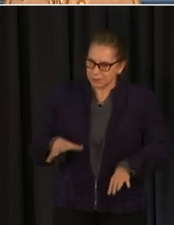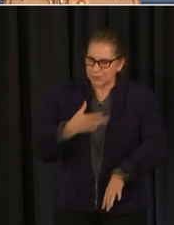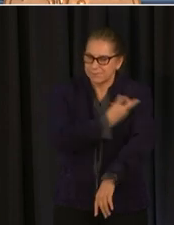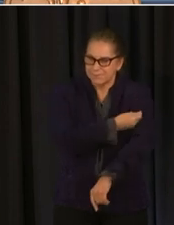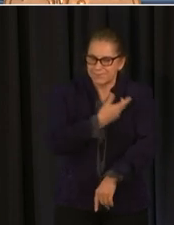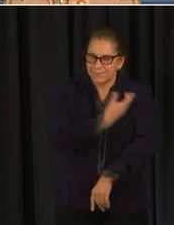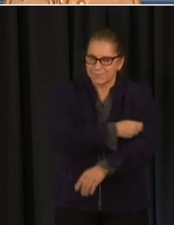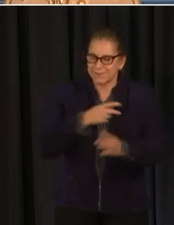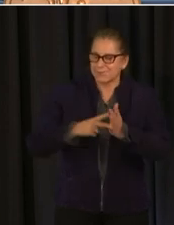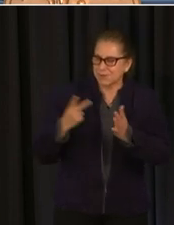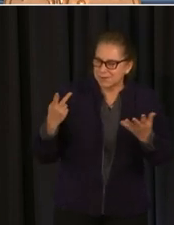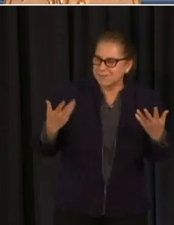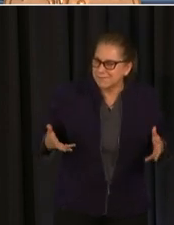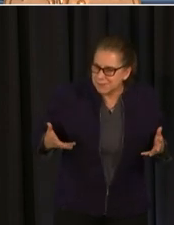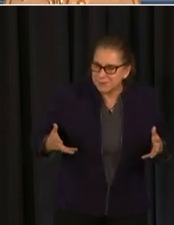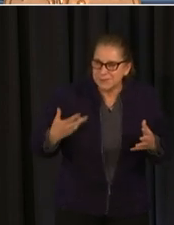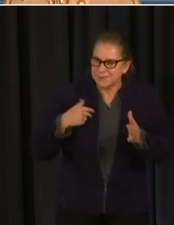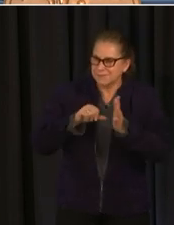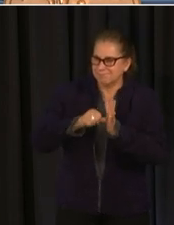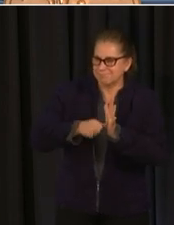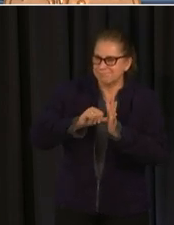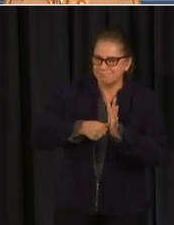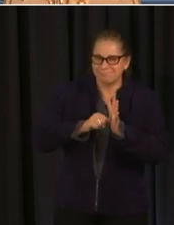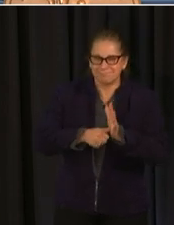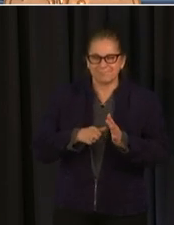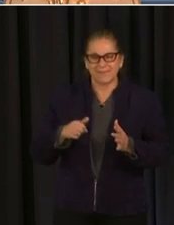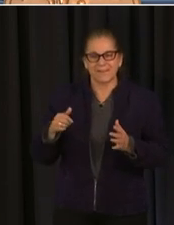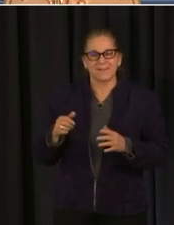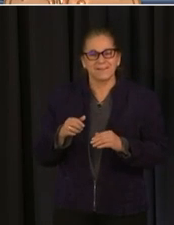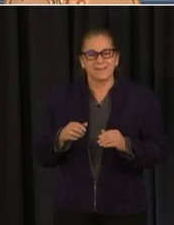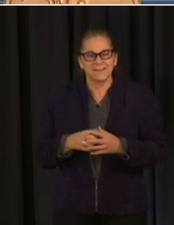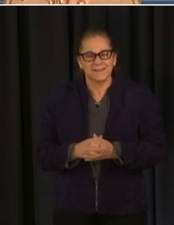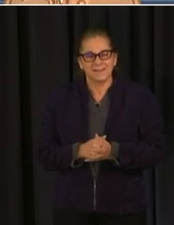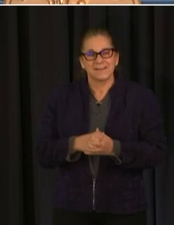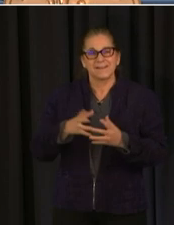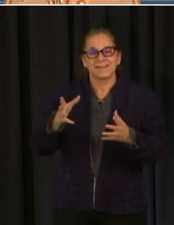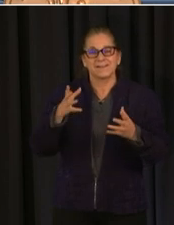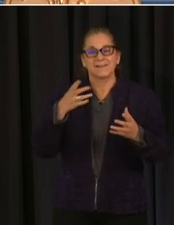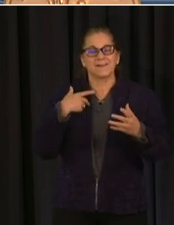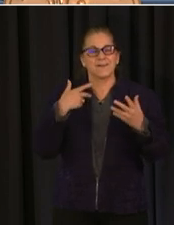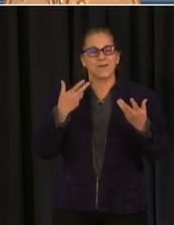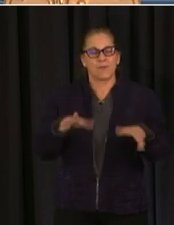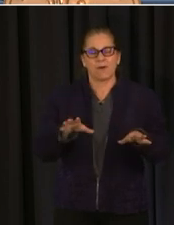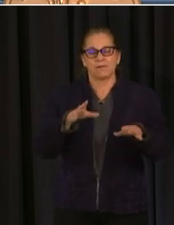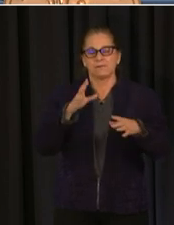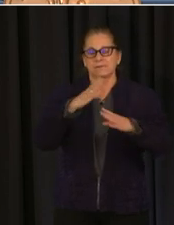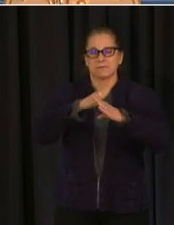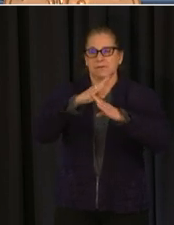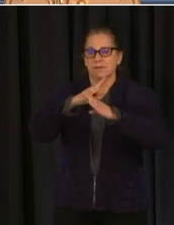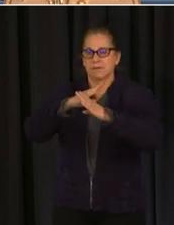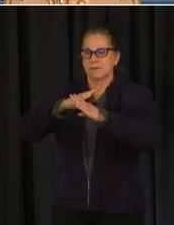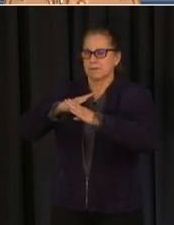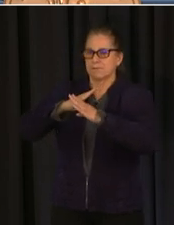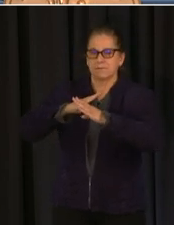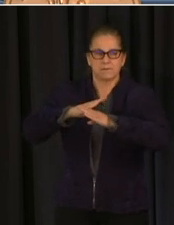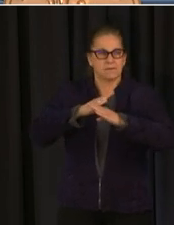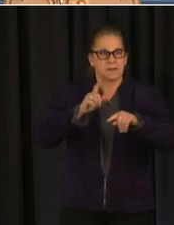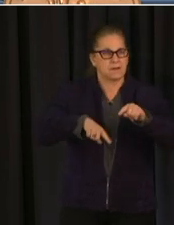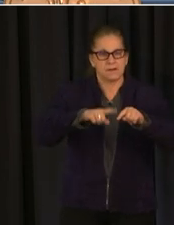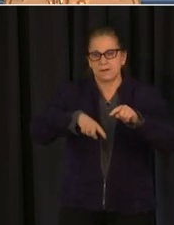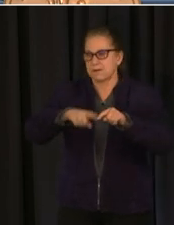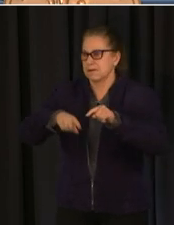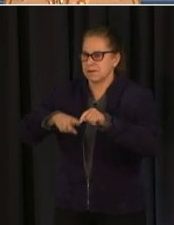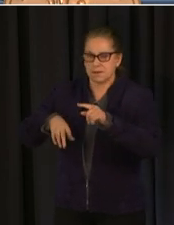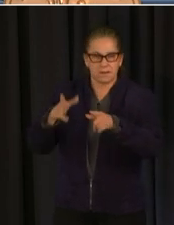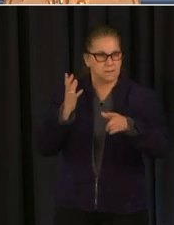we want to emphasize fully vaccinated people uh when wearing a mask uh can participate um